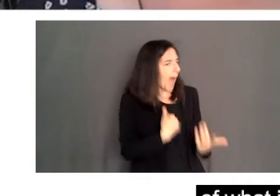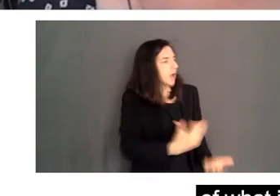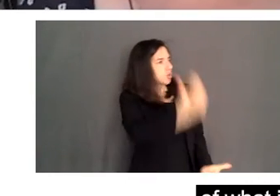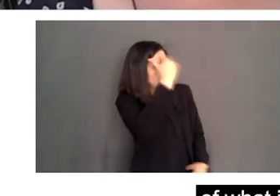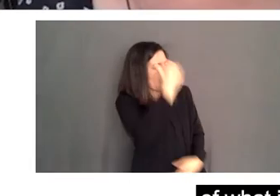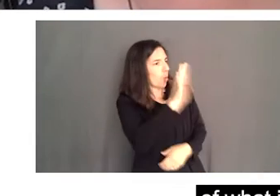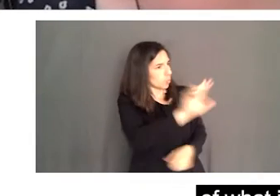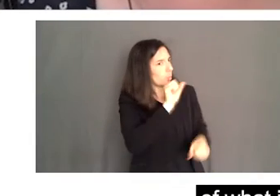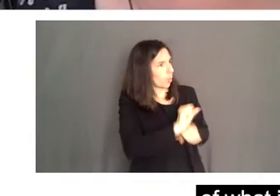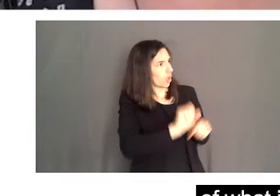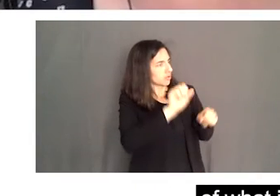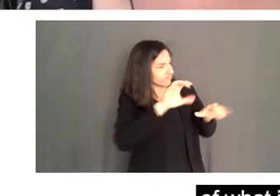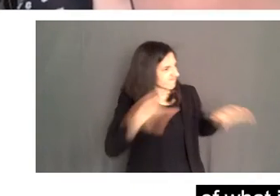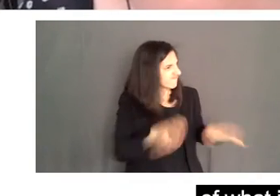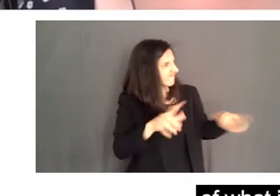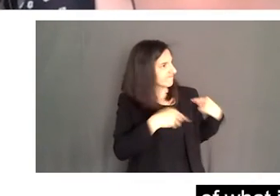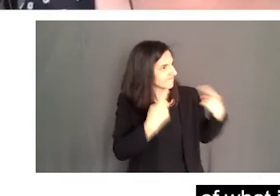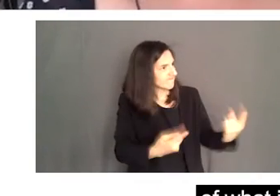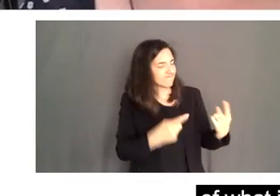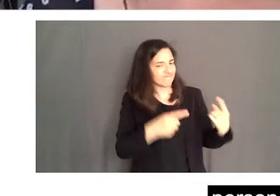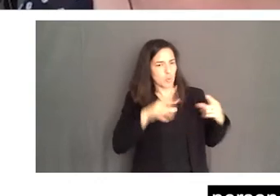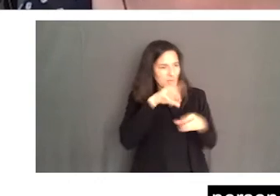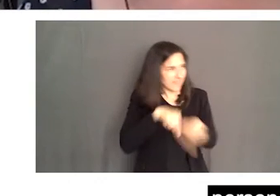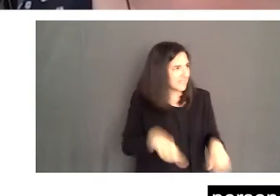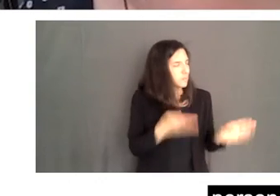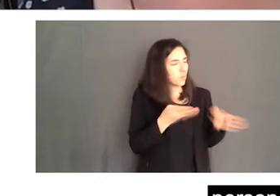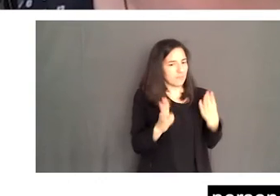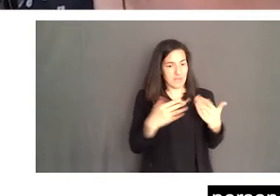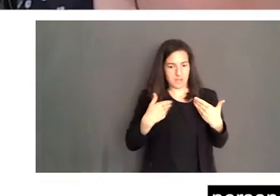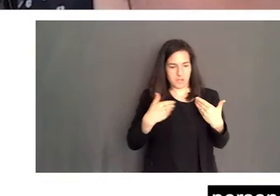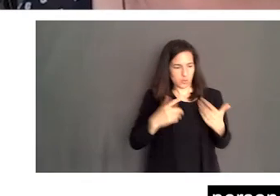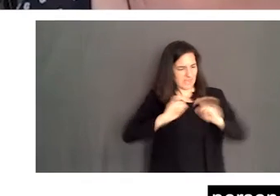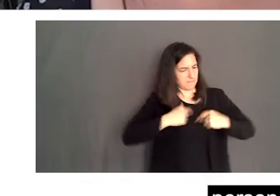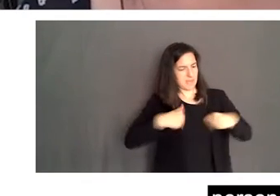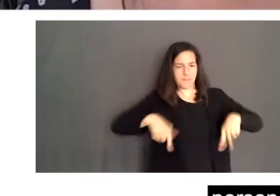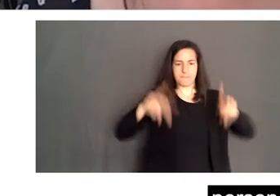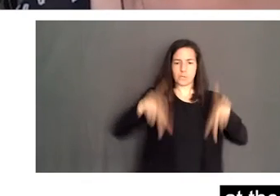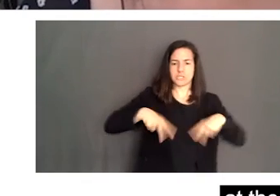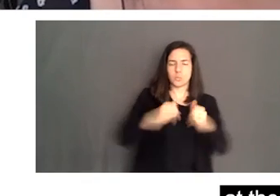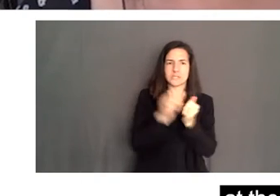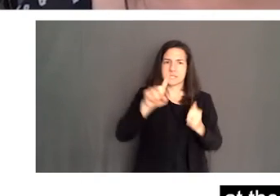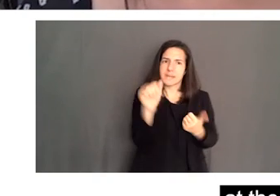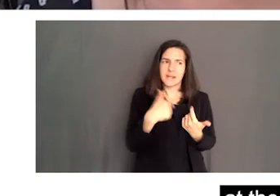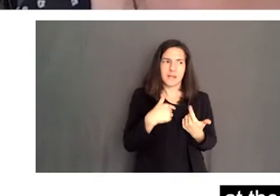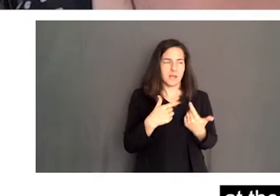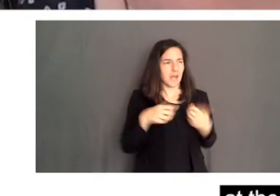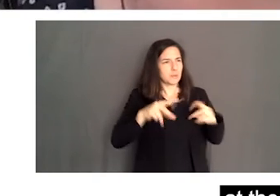took within our movement to give me, a person with a disability, the opportunity to sit at the cabinet table. And I take it very,